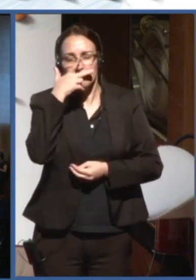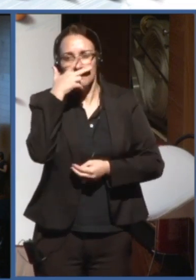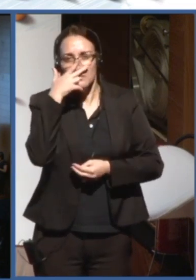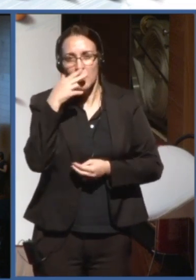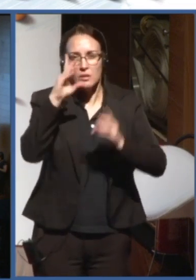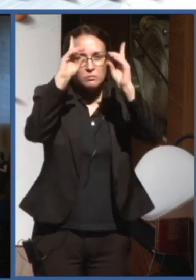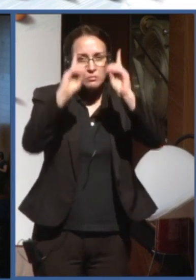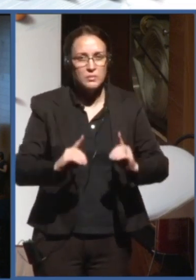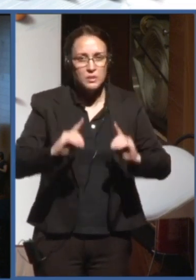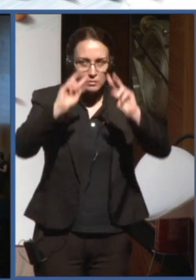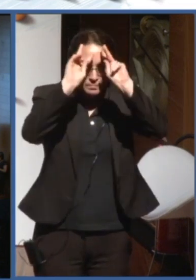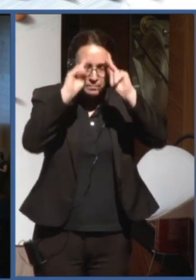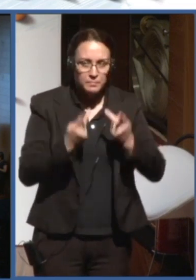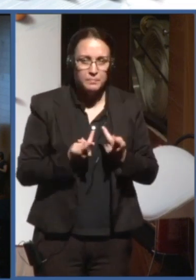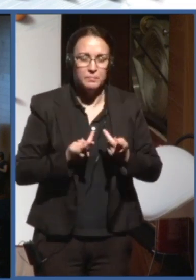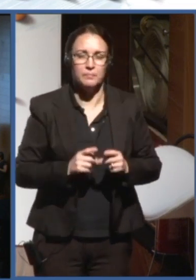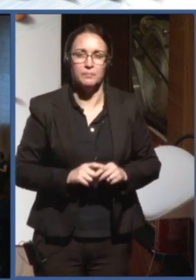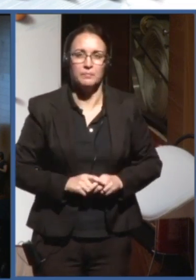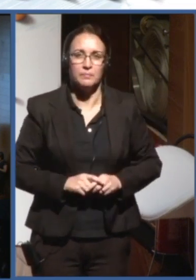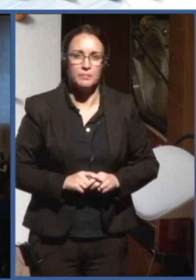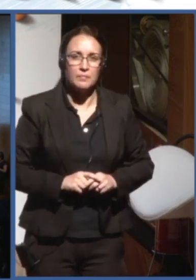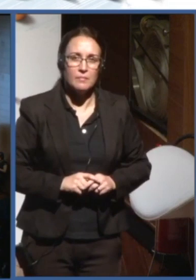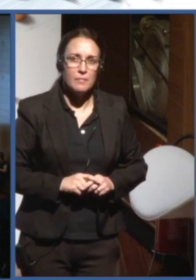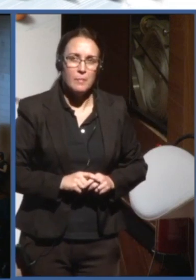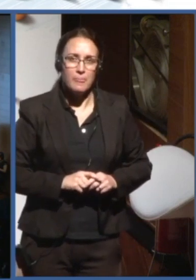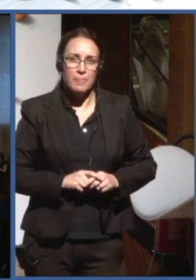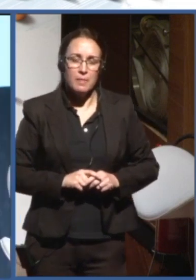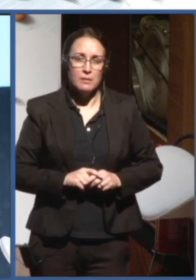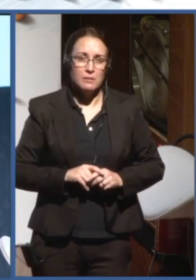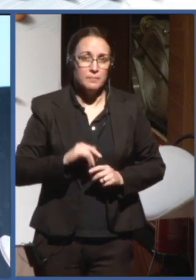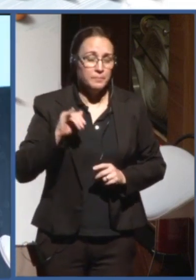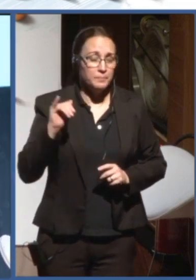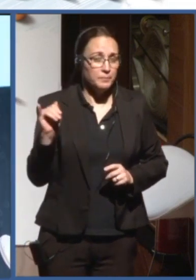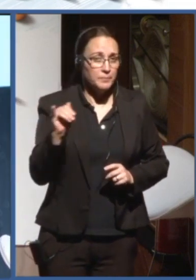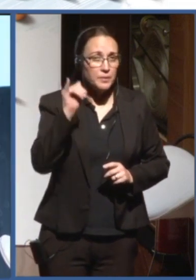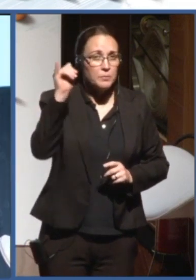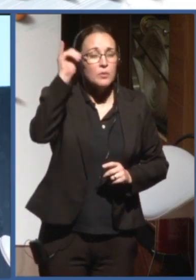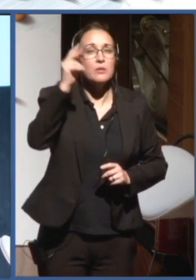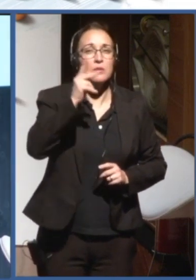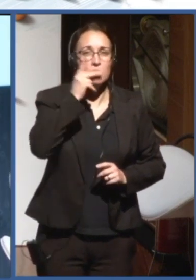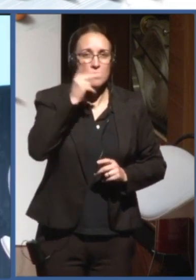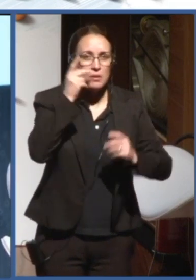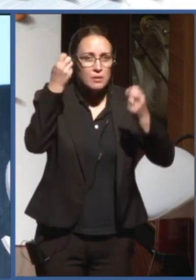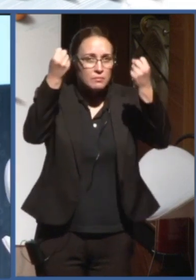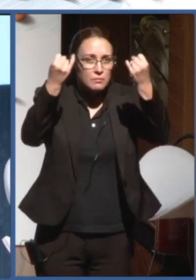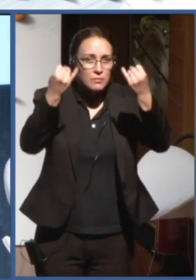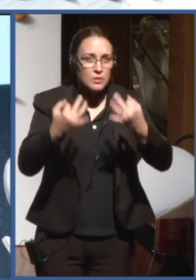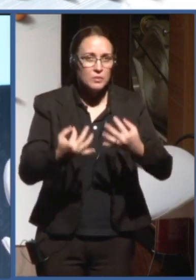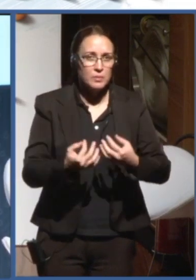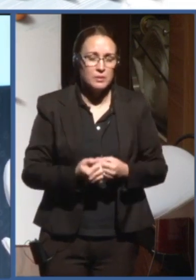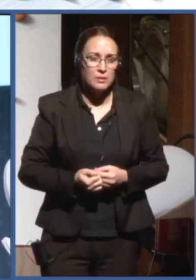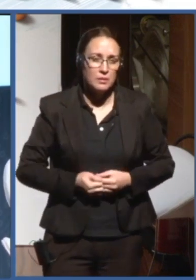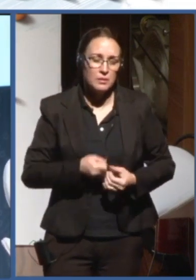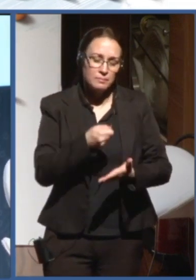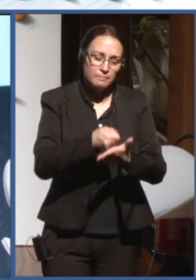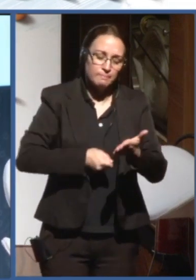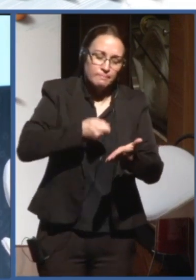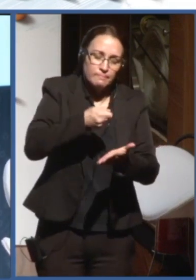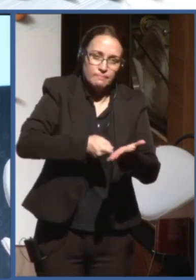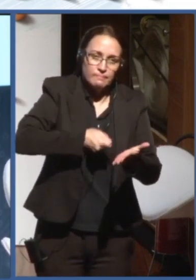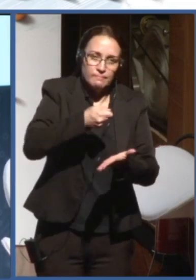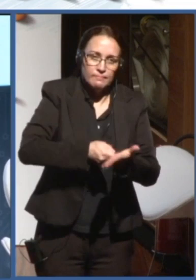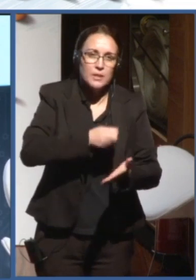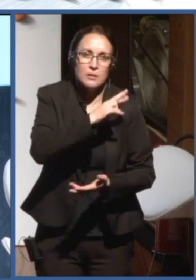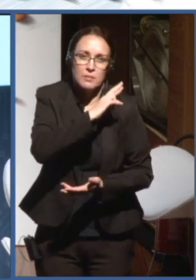the framework for human rights, and its obligations, and its responsibilities have been